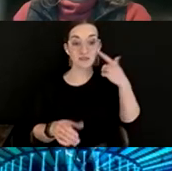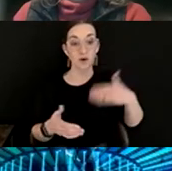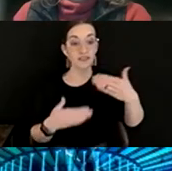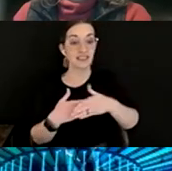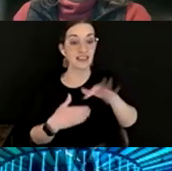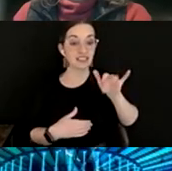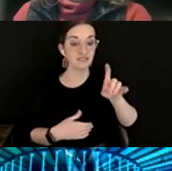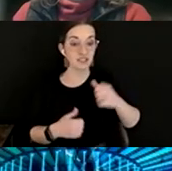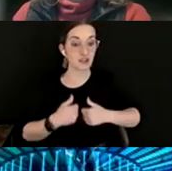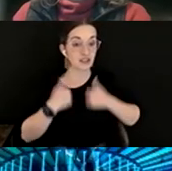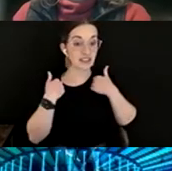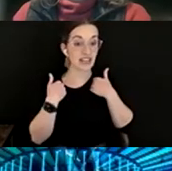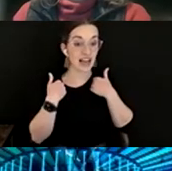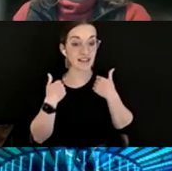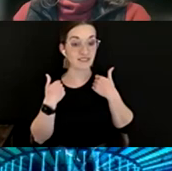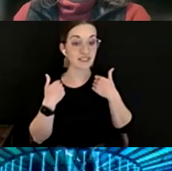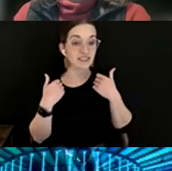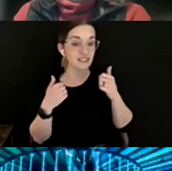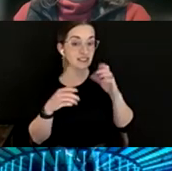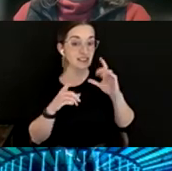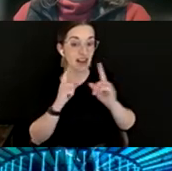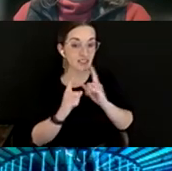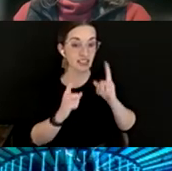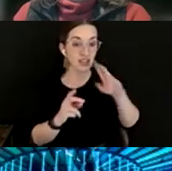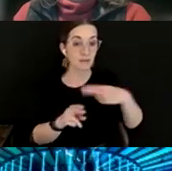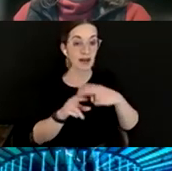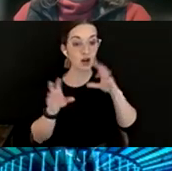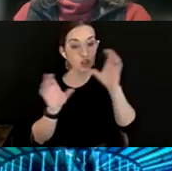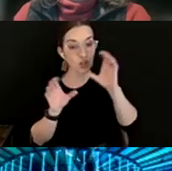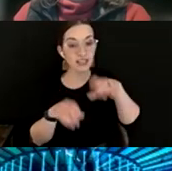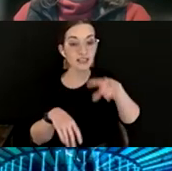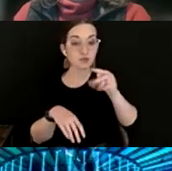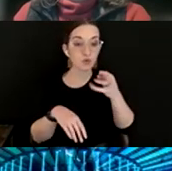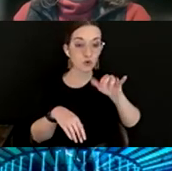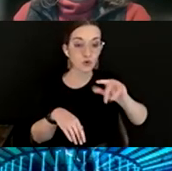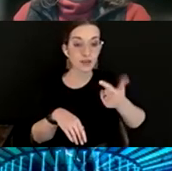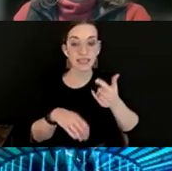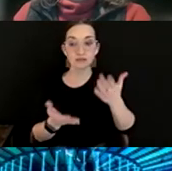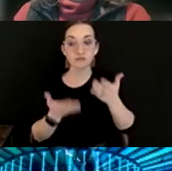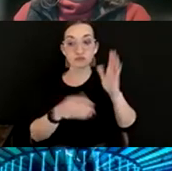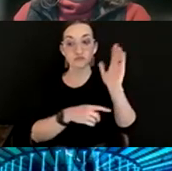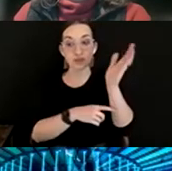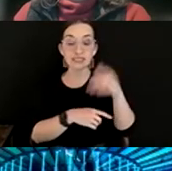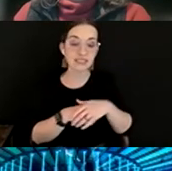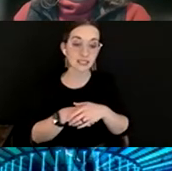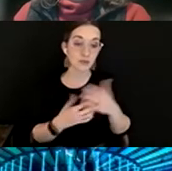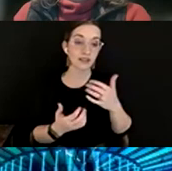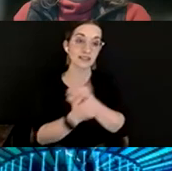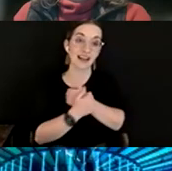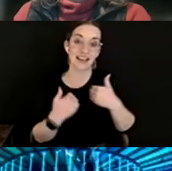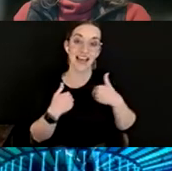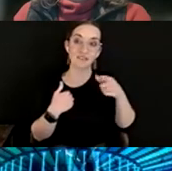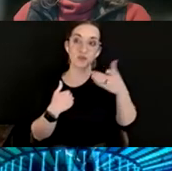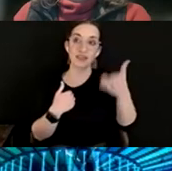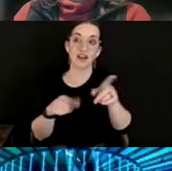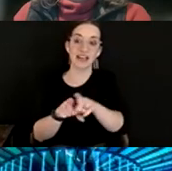booking and touring and presenting and how convening plays a role in that. We'd love to have you there as well. So thank